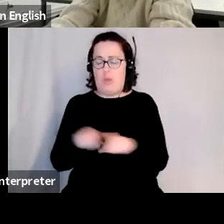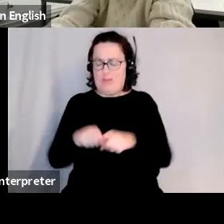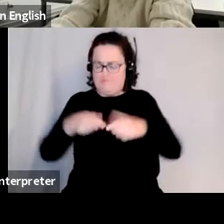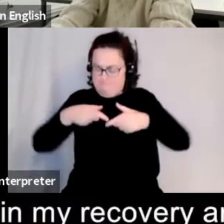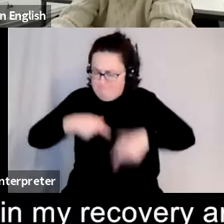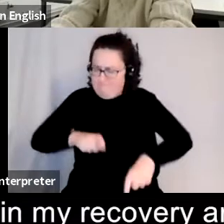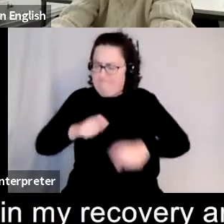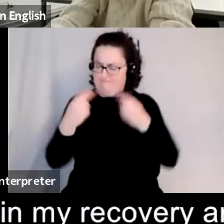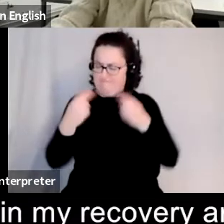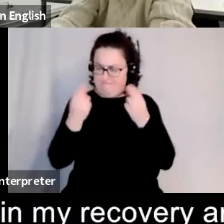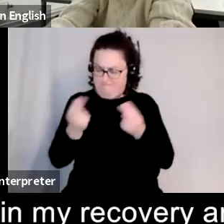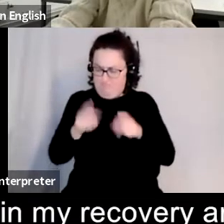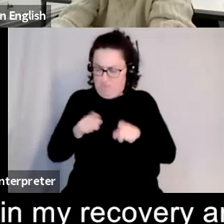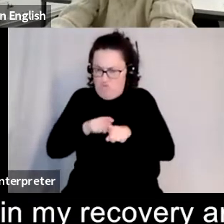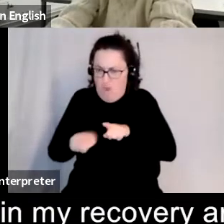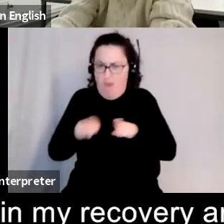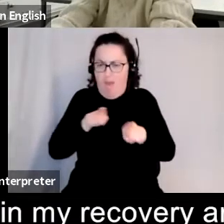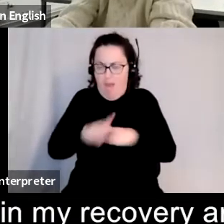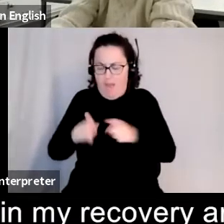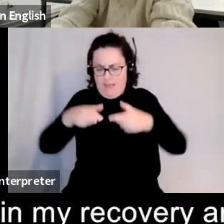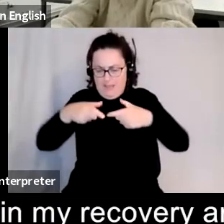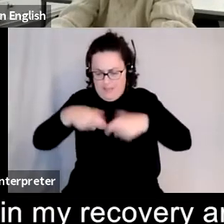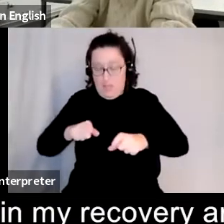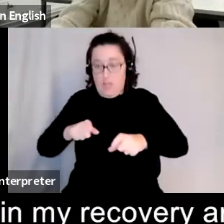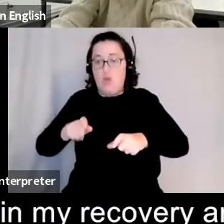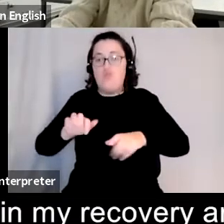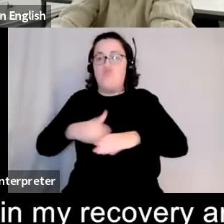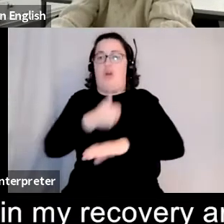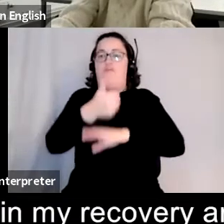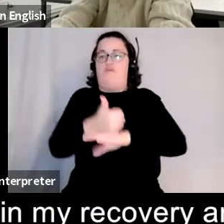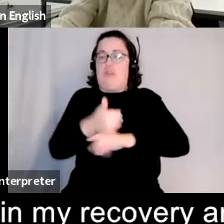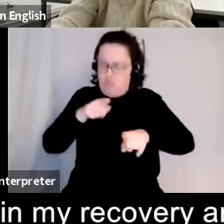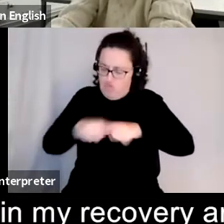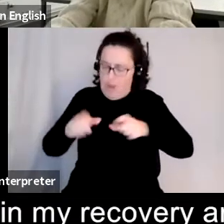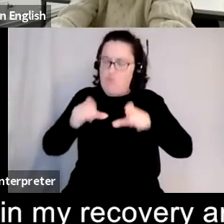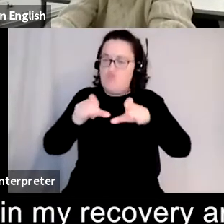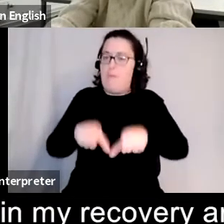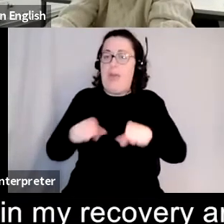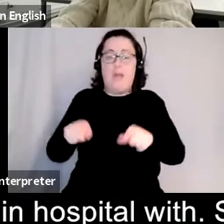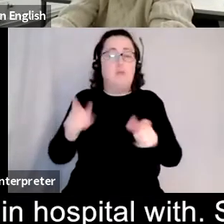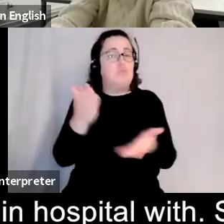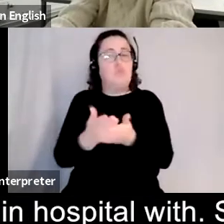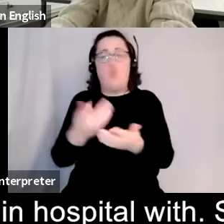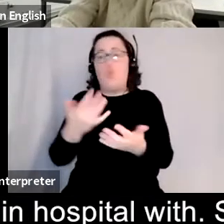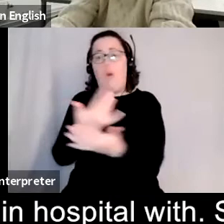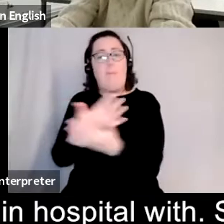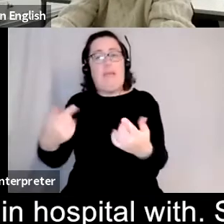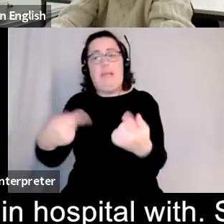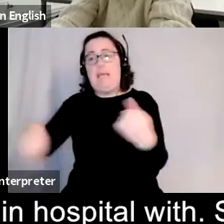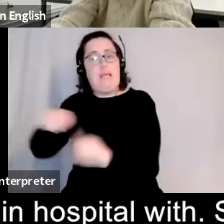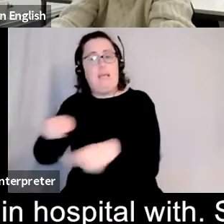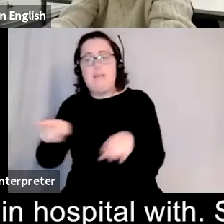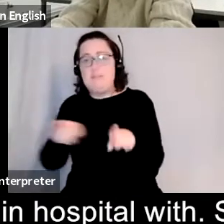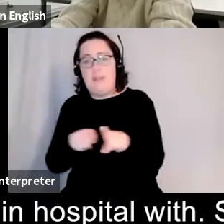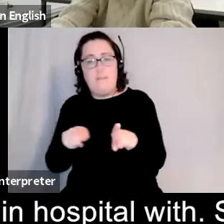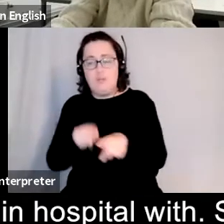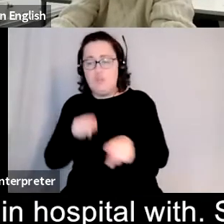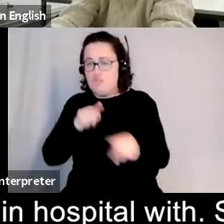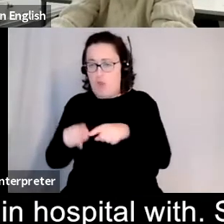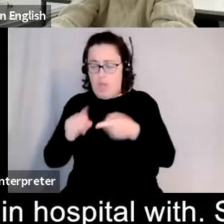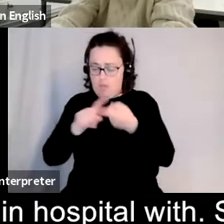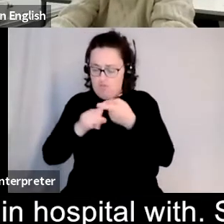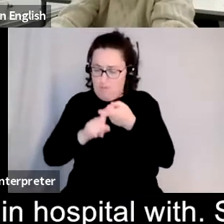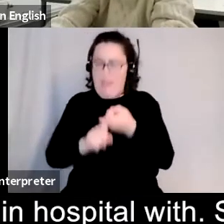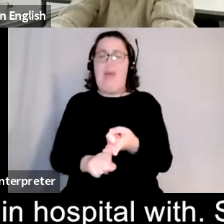my remain in my recovery and i know it's been the same for a lot of people that i was in hospital with so it's been